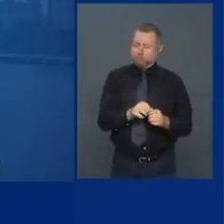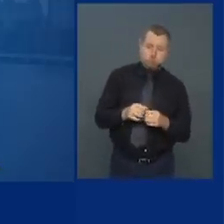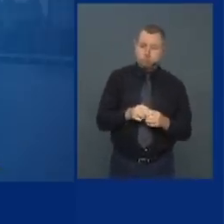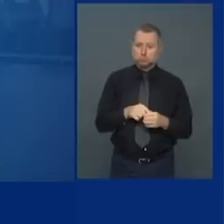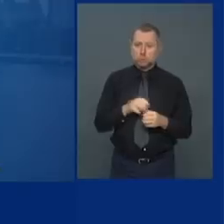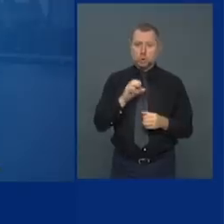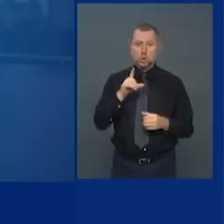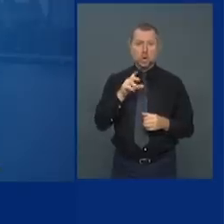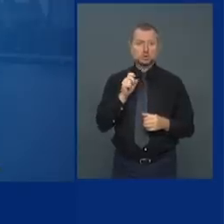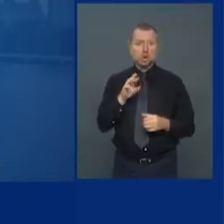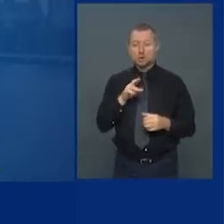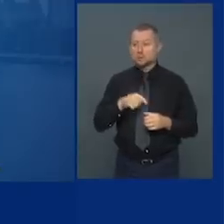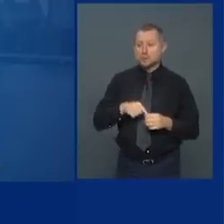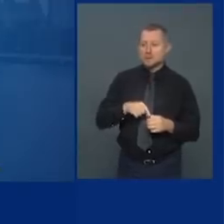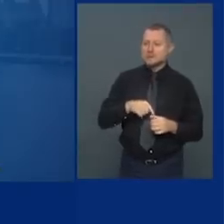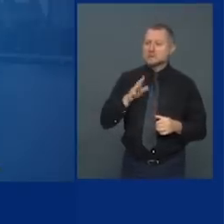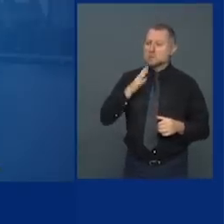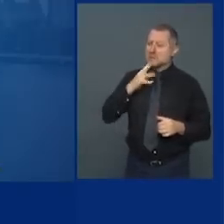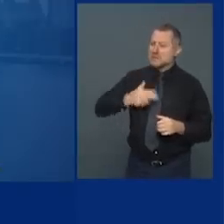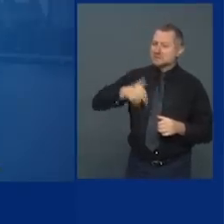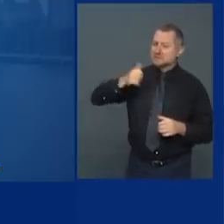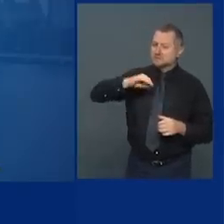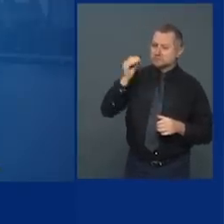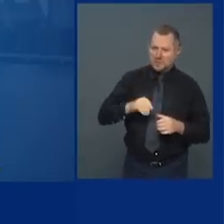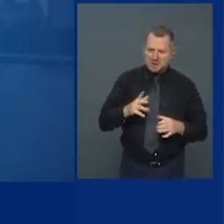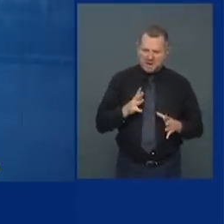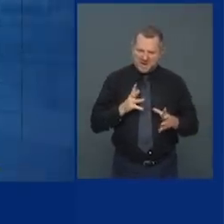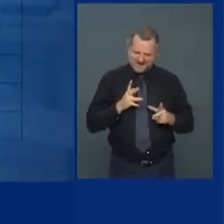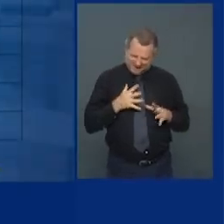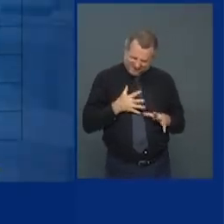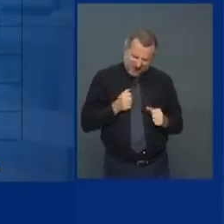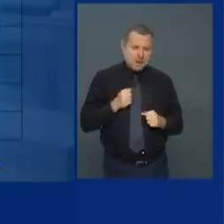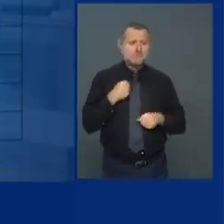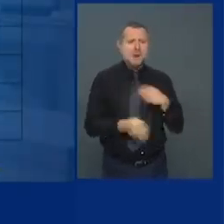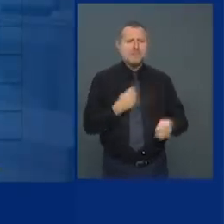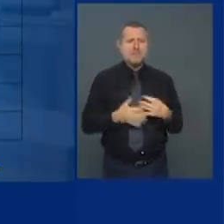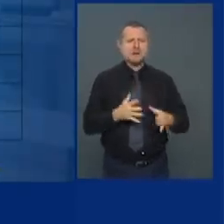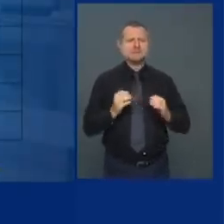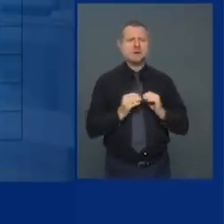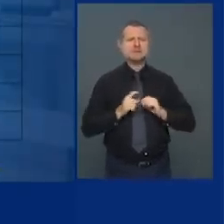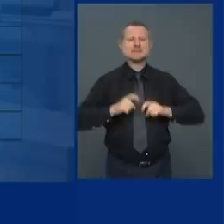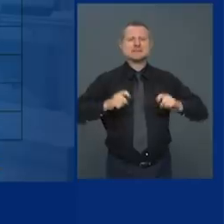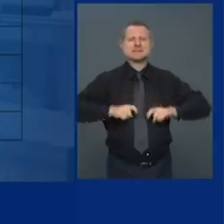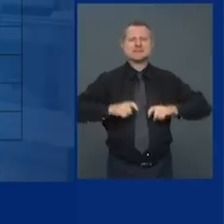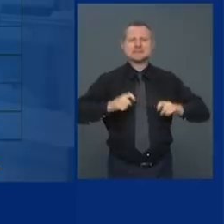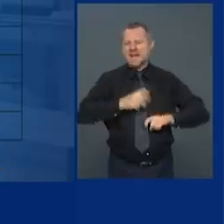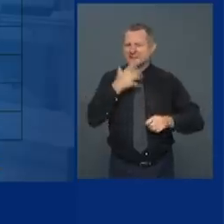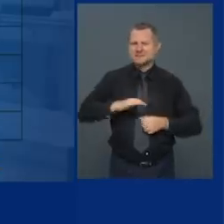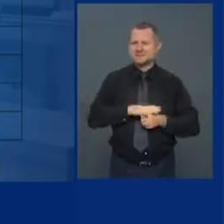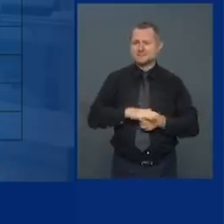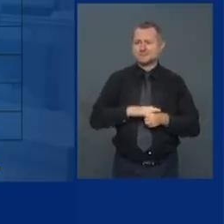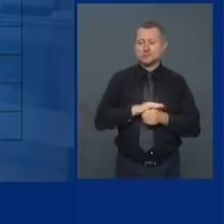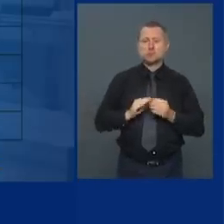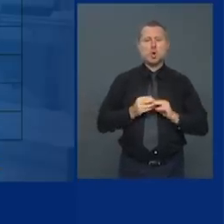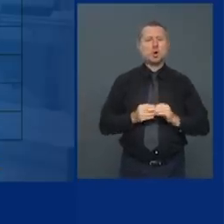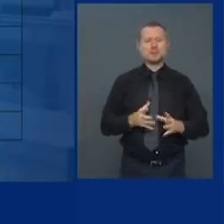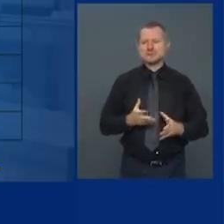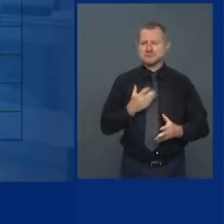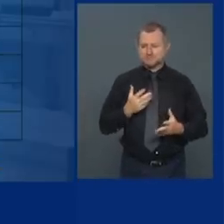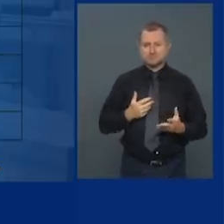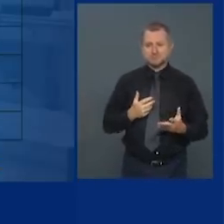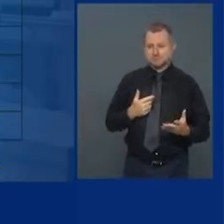disproportionate, accelerated testing schedule, right? The 20